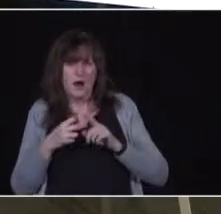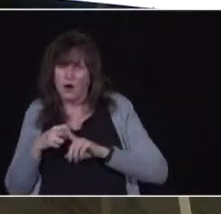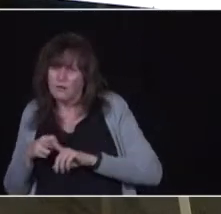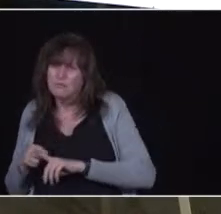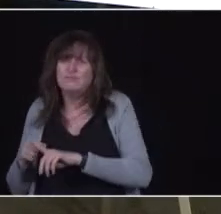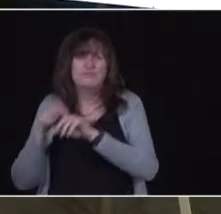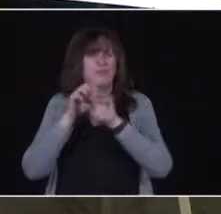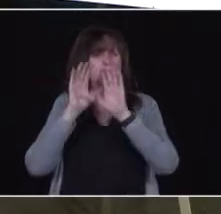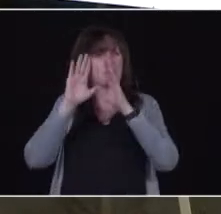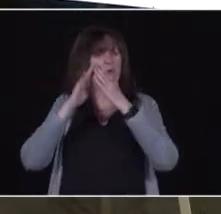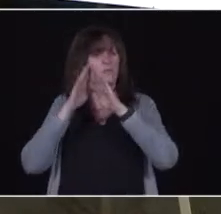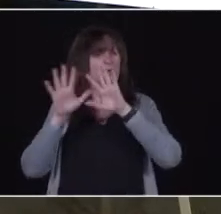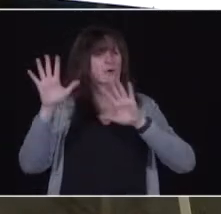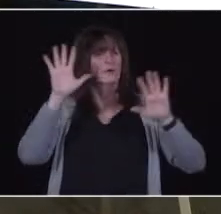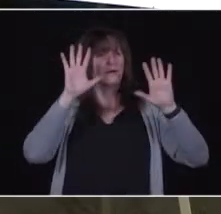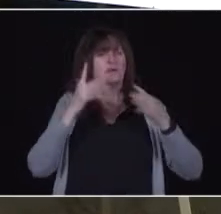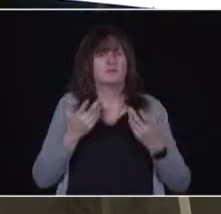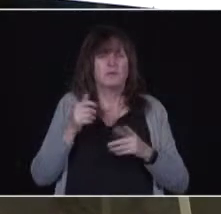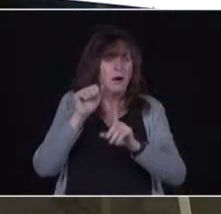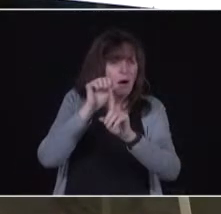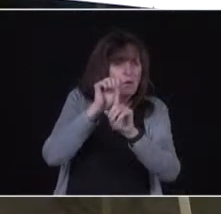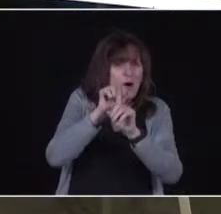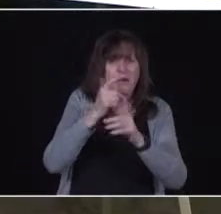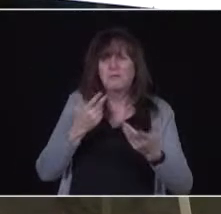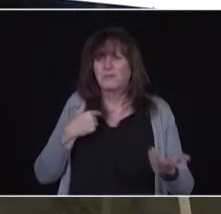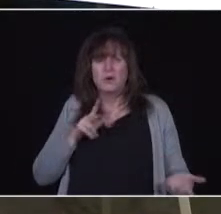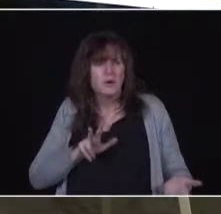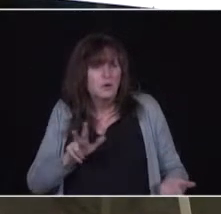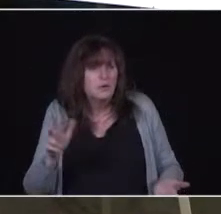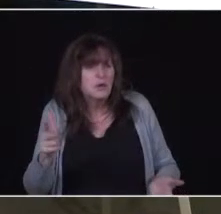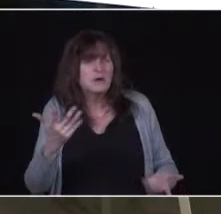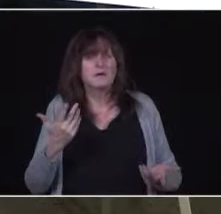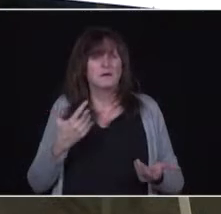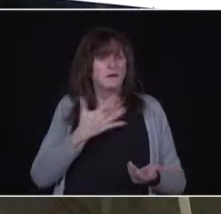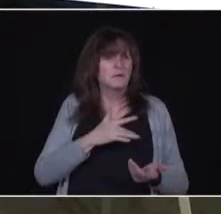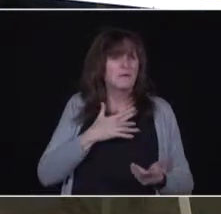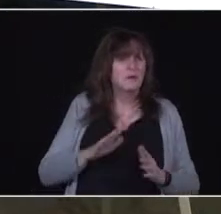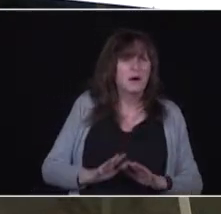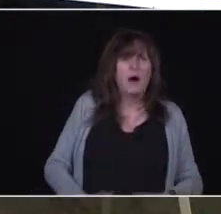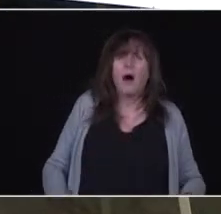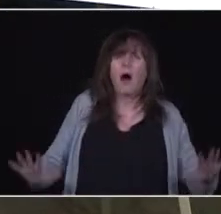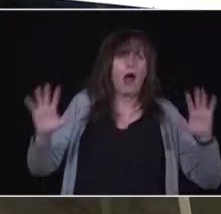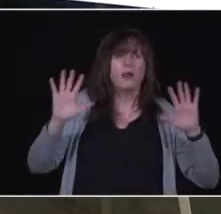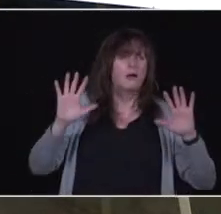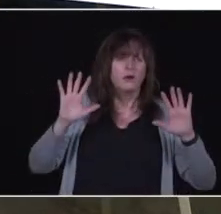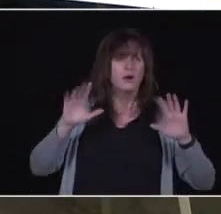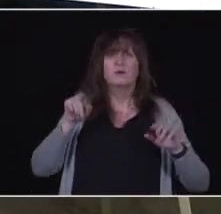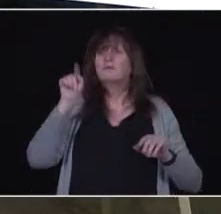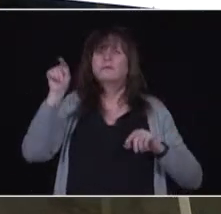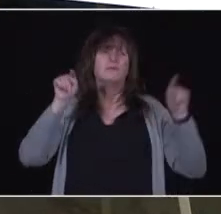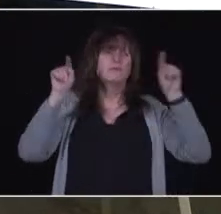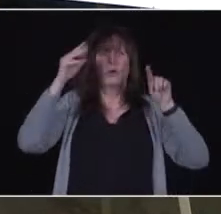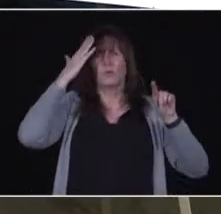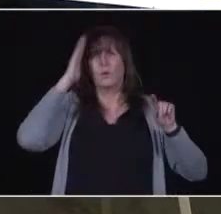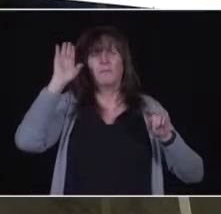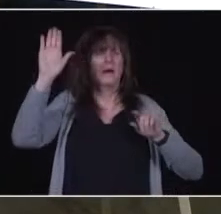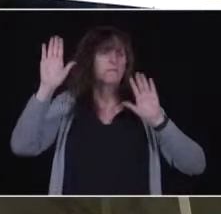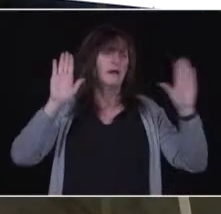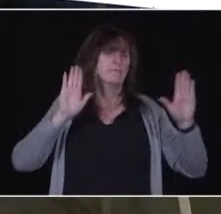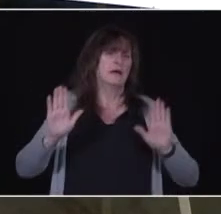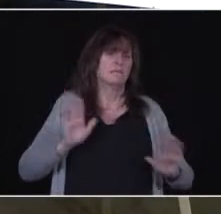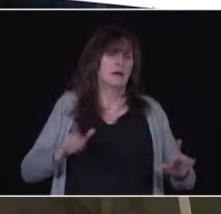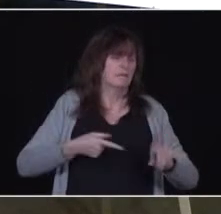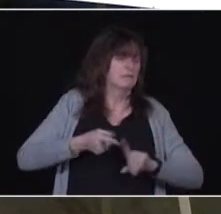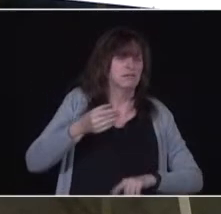that the simply you could not do at the provincial level, I don't believe, certainly could not do it efficiently. What we will do our best to do